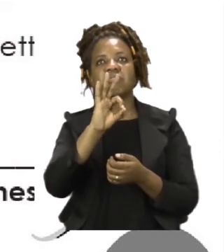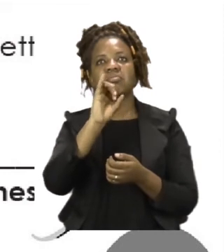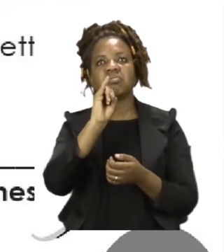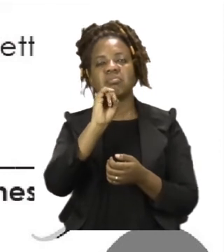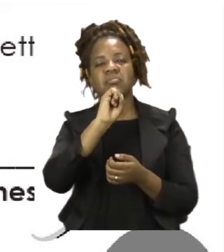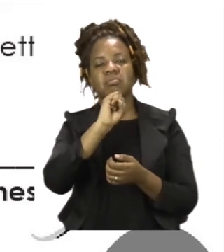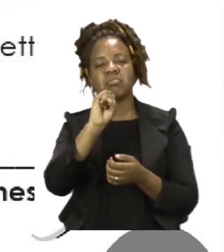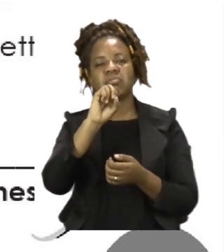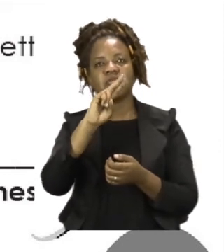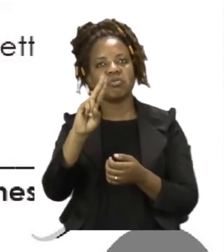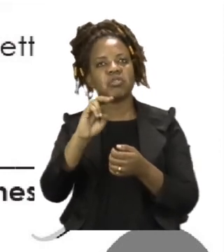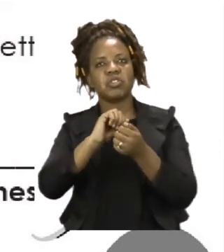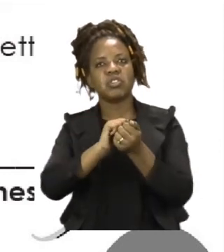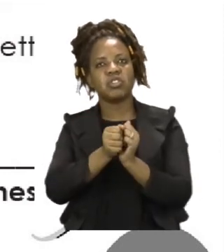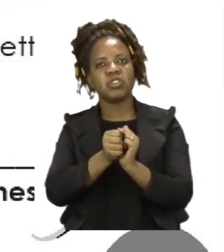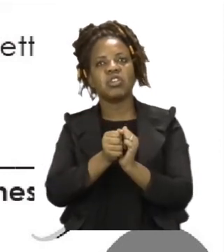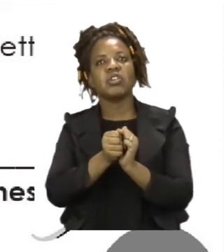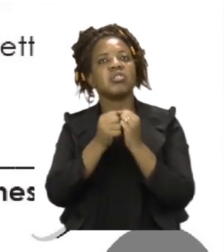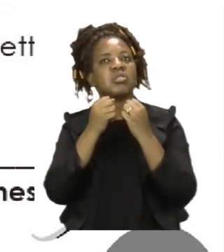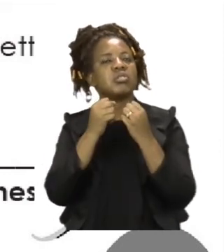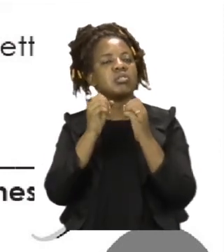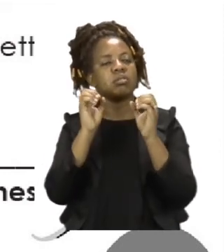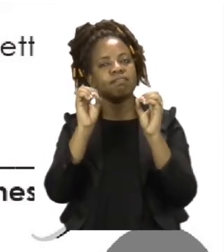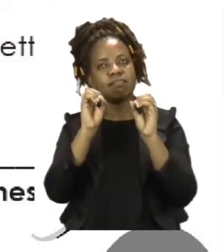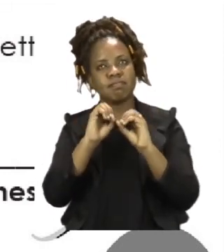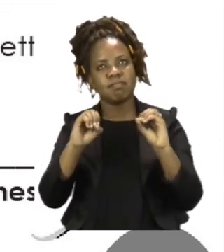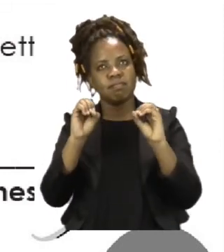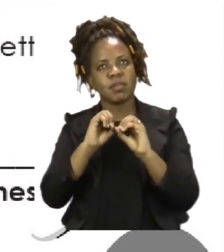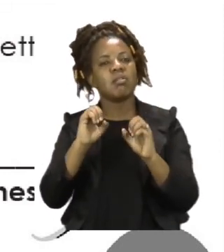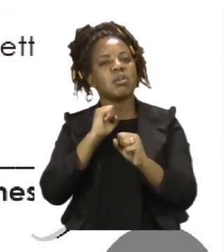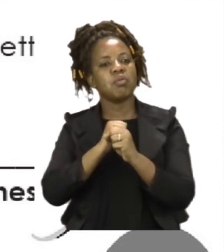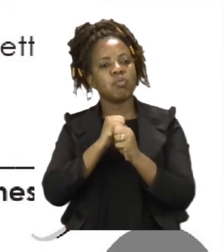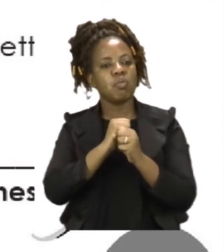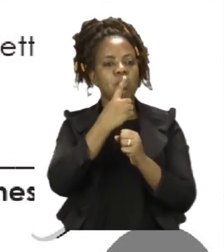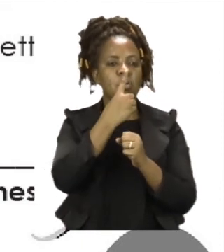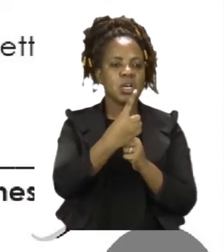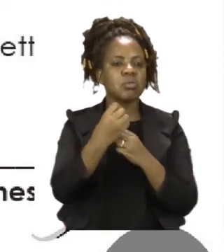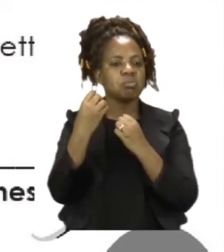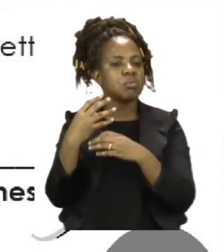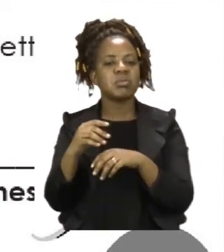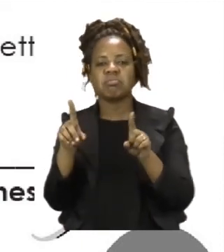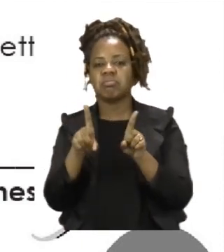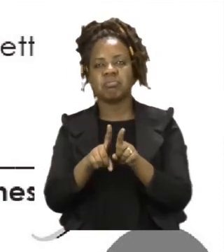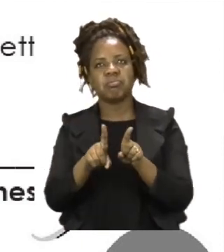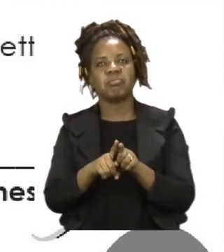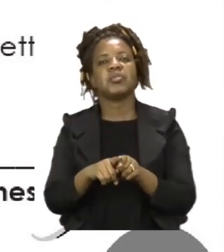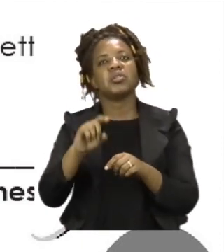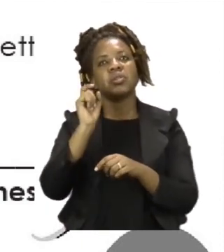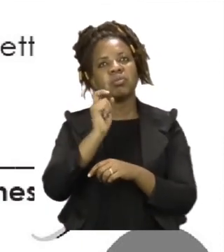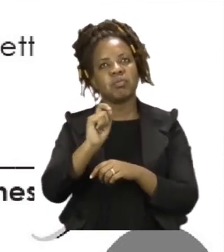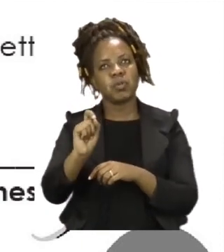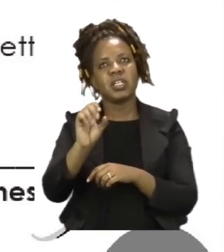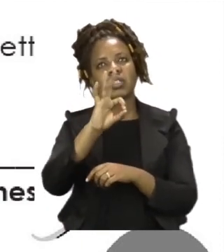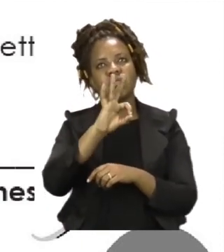two or more. So our sentence